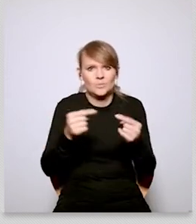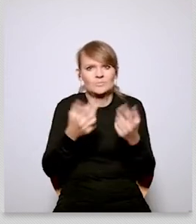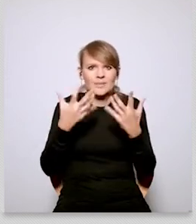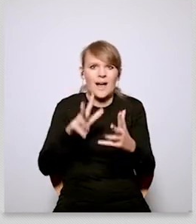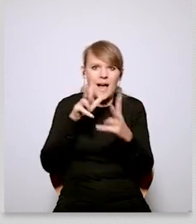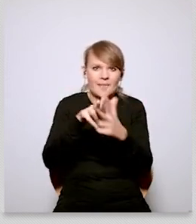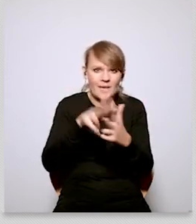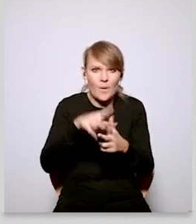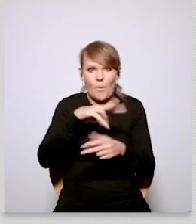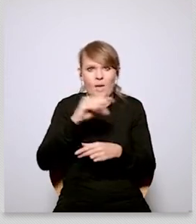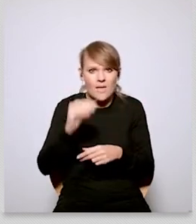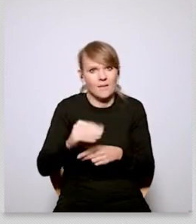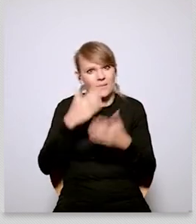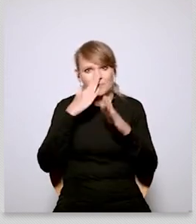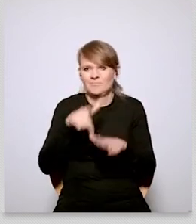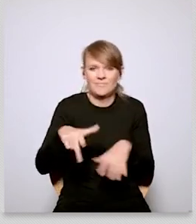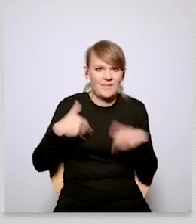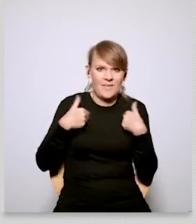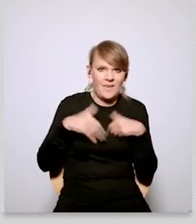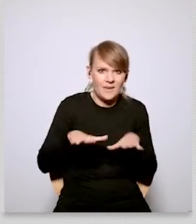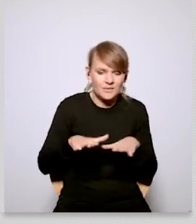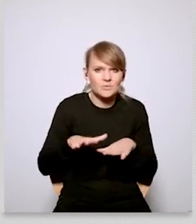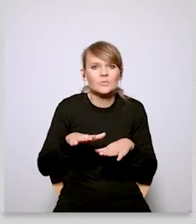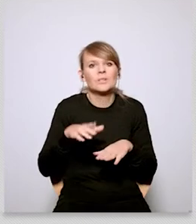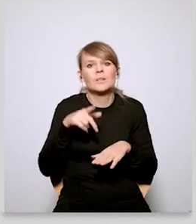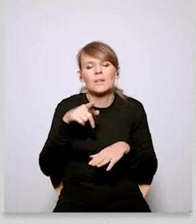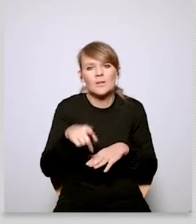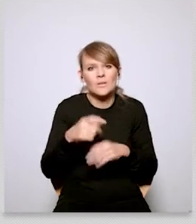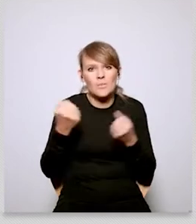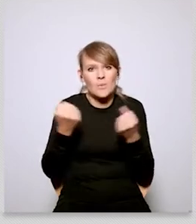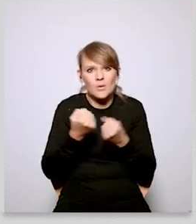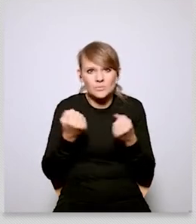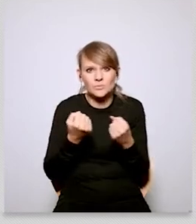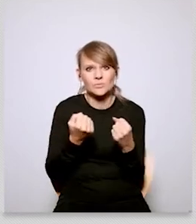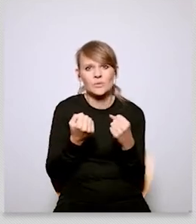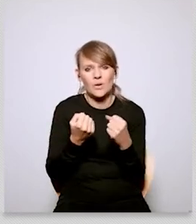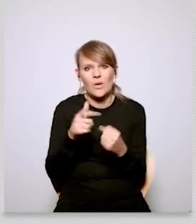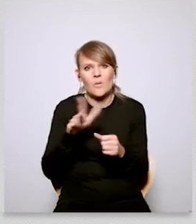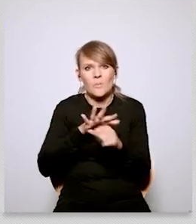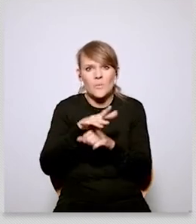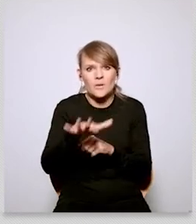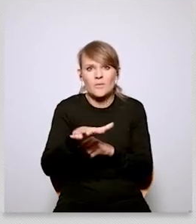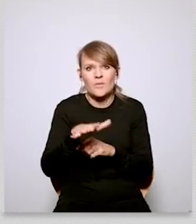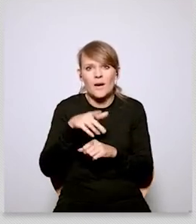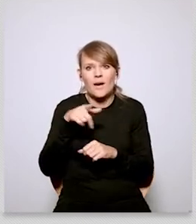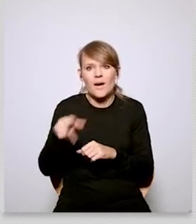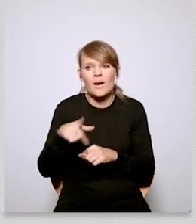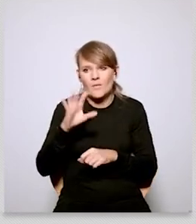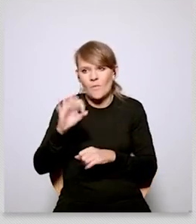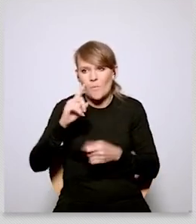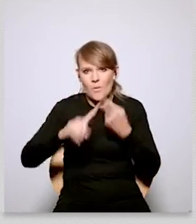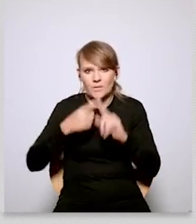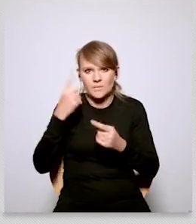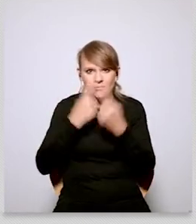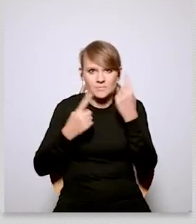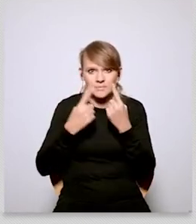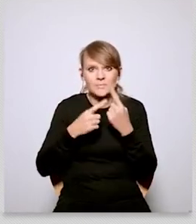it is a number of arguments being brought up in the polish public debate against the european union and they polarize a lot